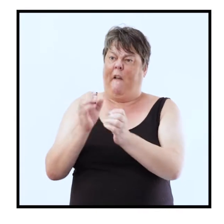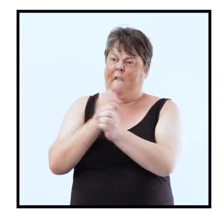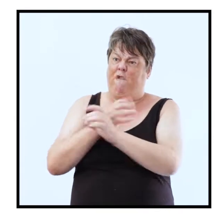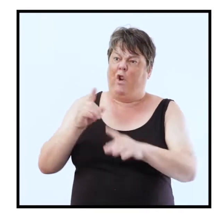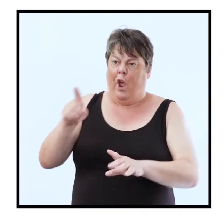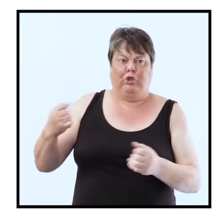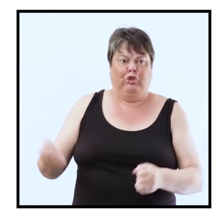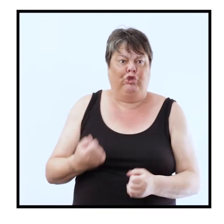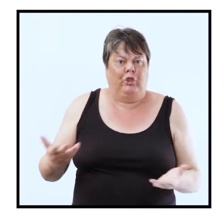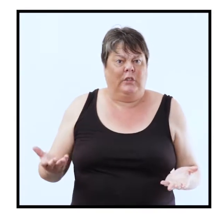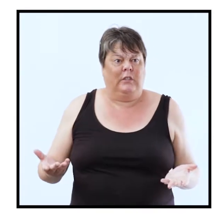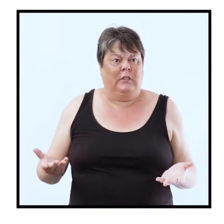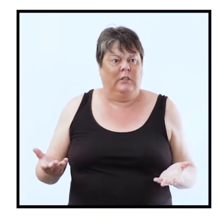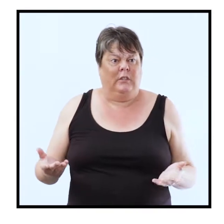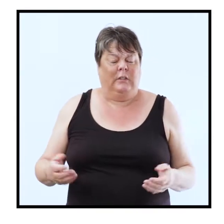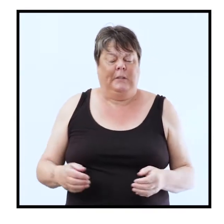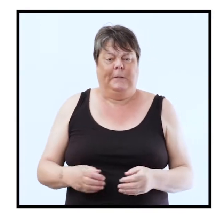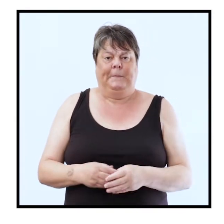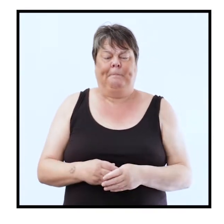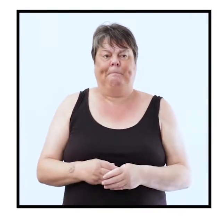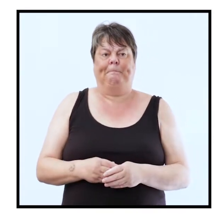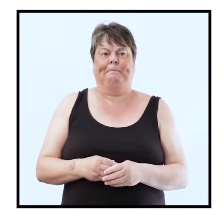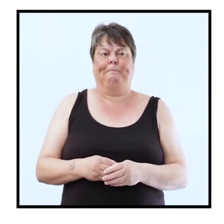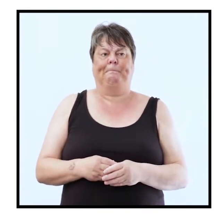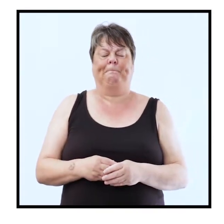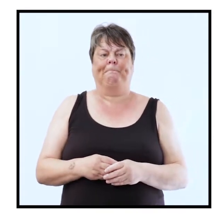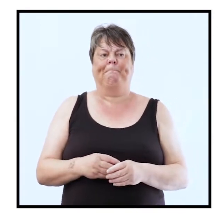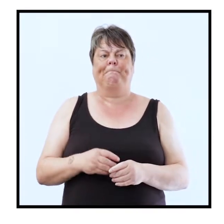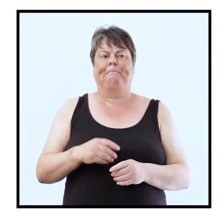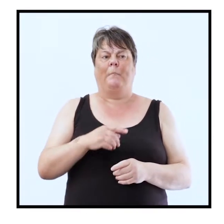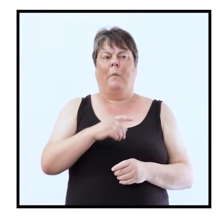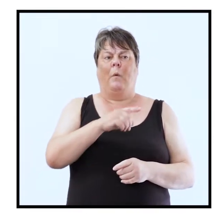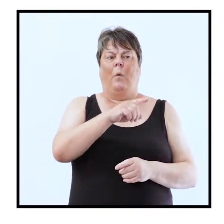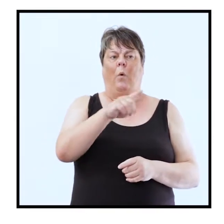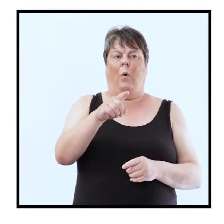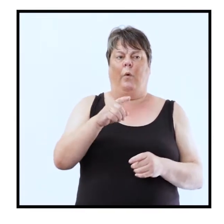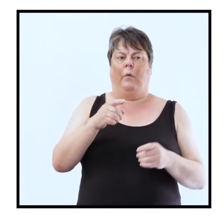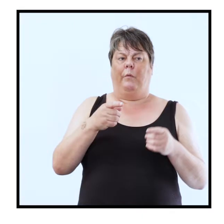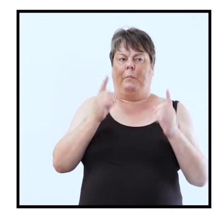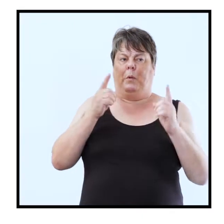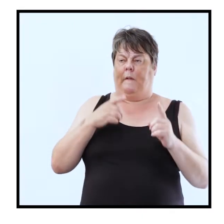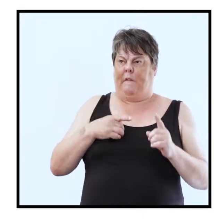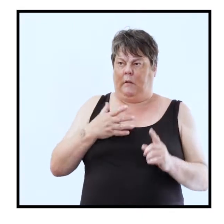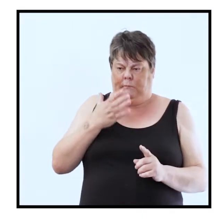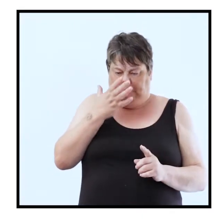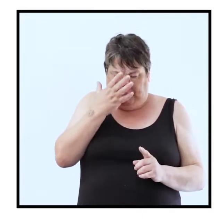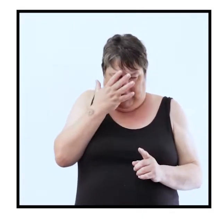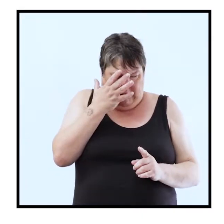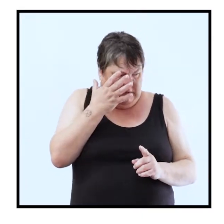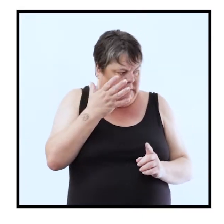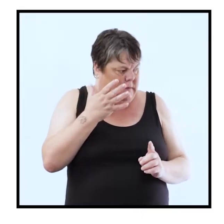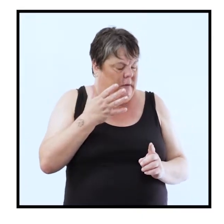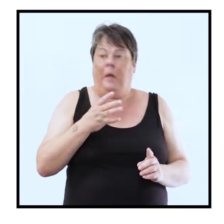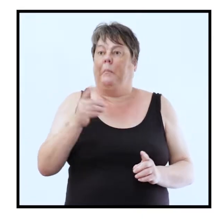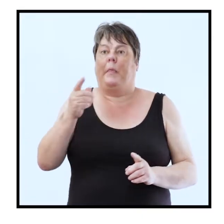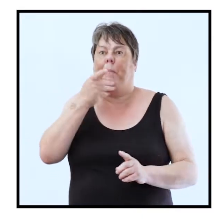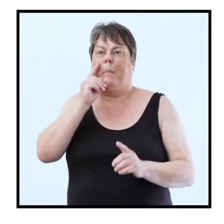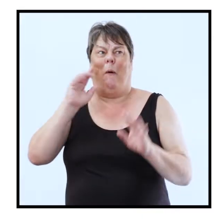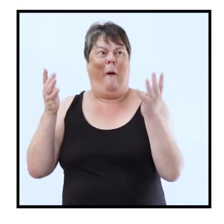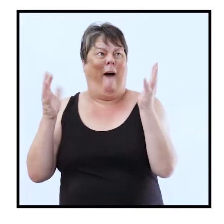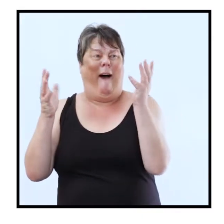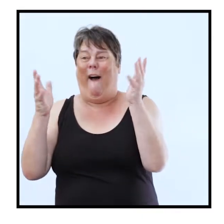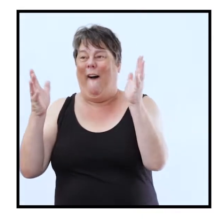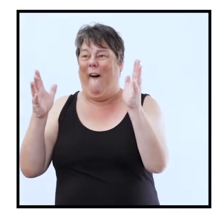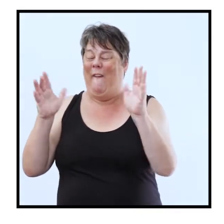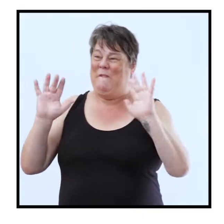has bound her and when he said this all his opponents were humiliated but the people were delighted